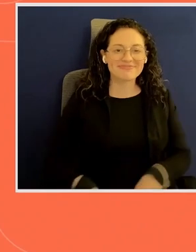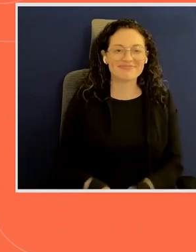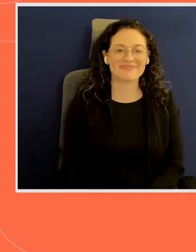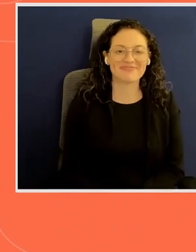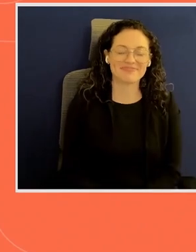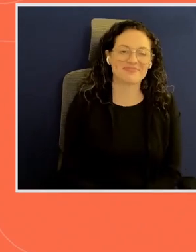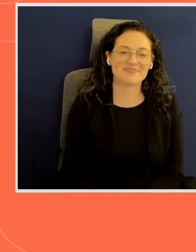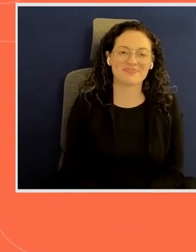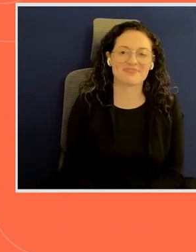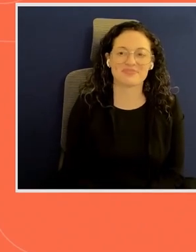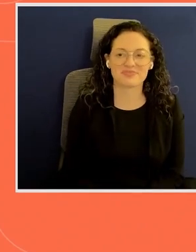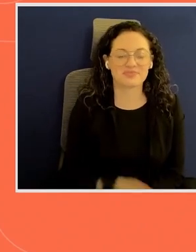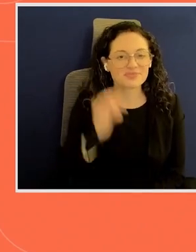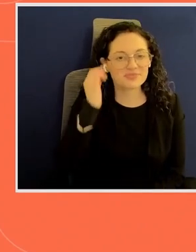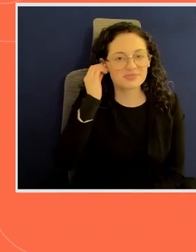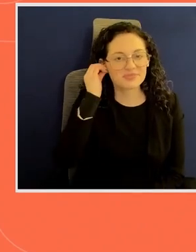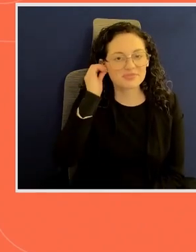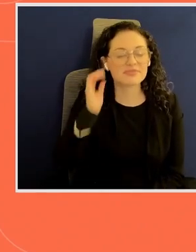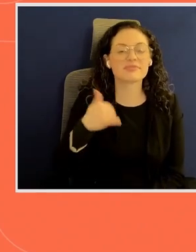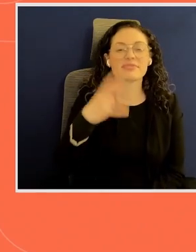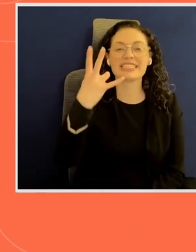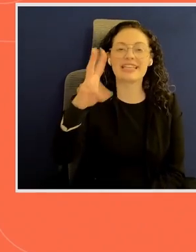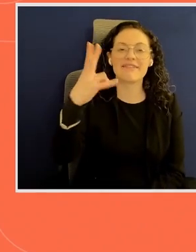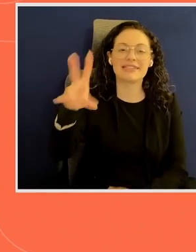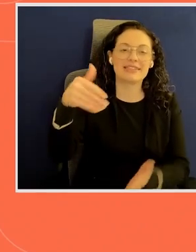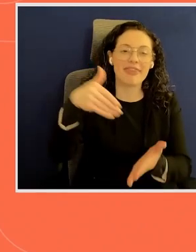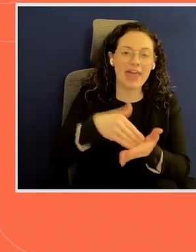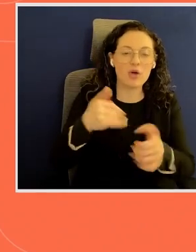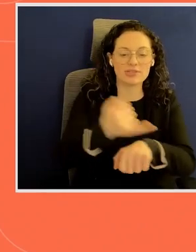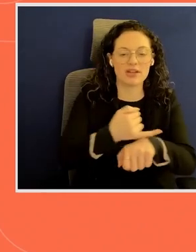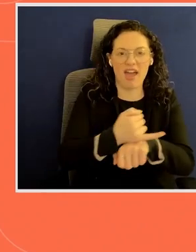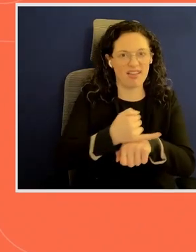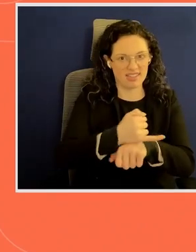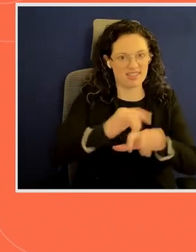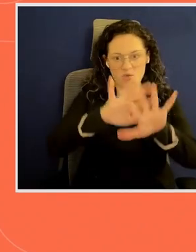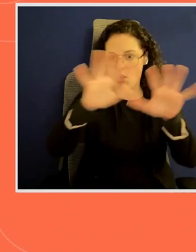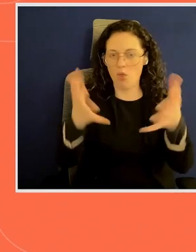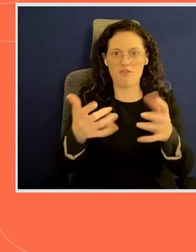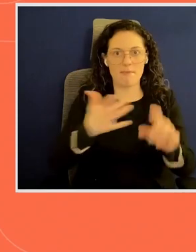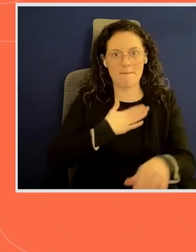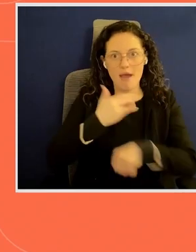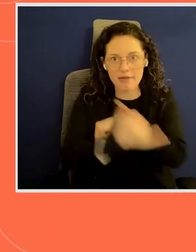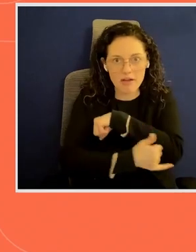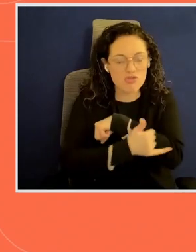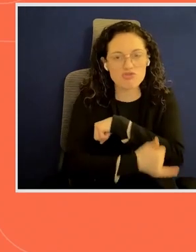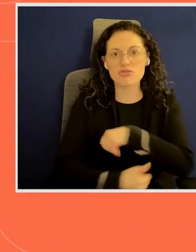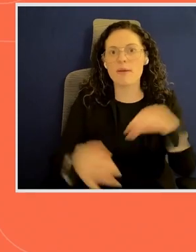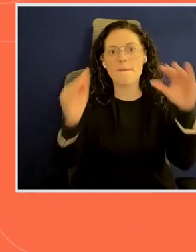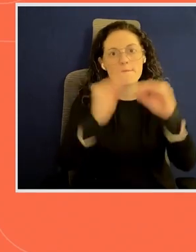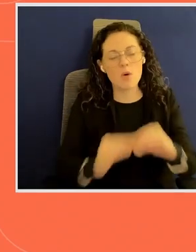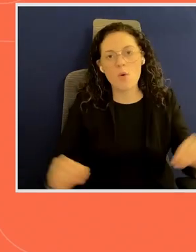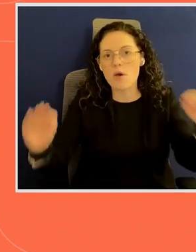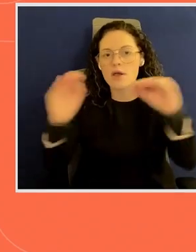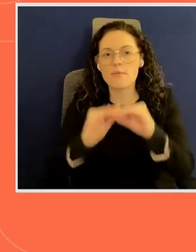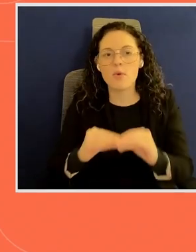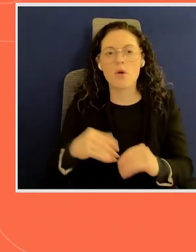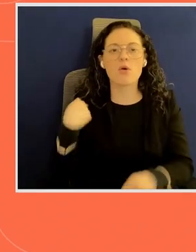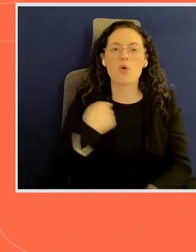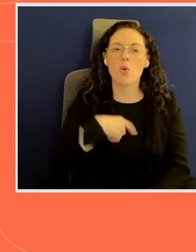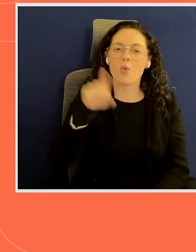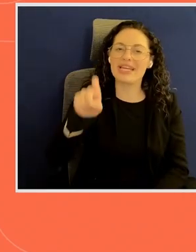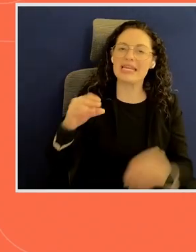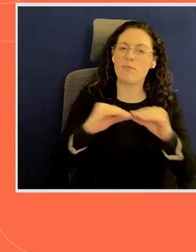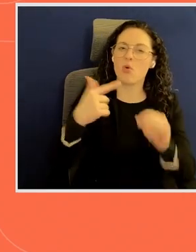Across 17,000 islands of my country and far, far beyond, we need to make gender split more balanced because